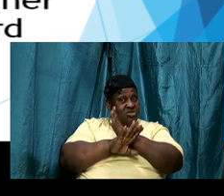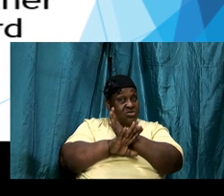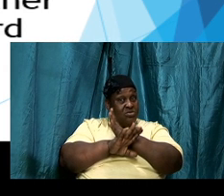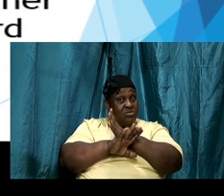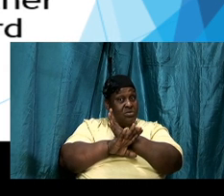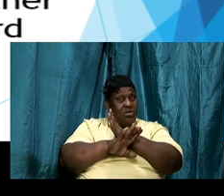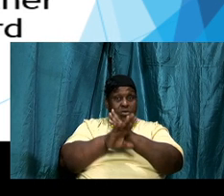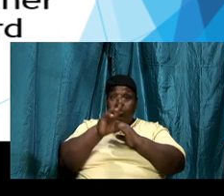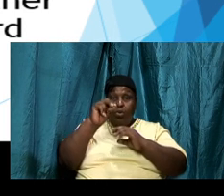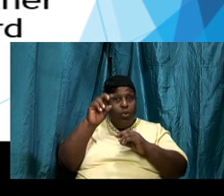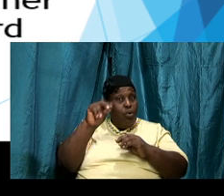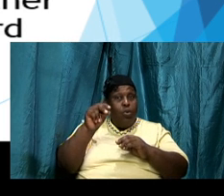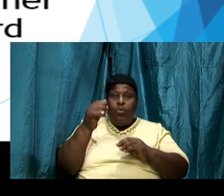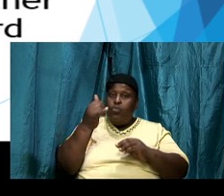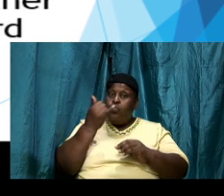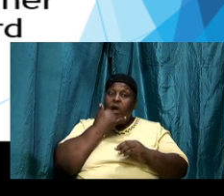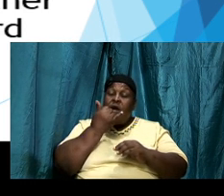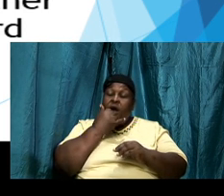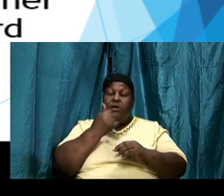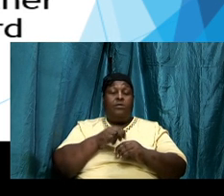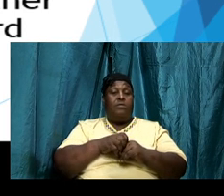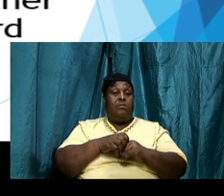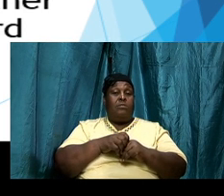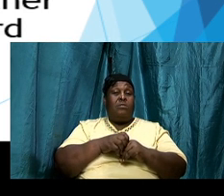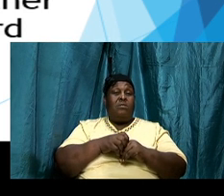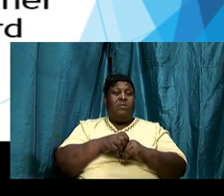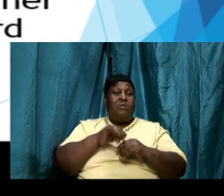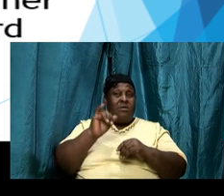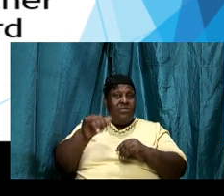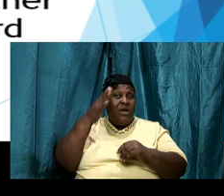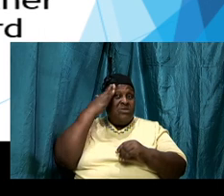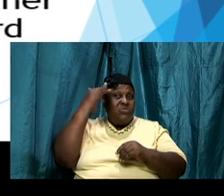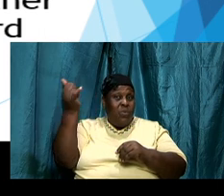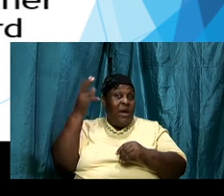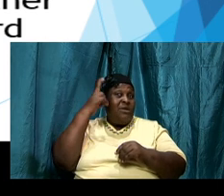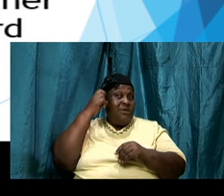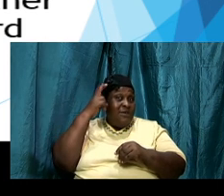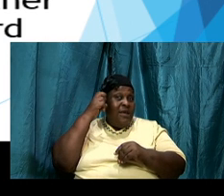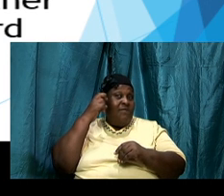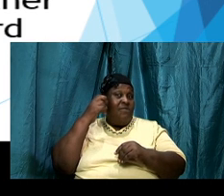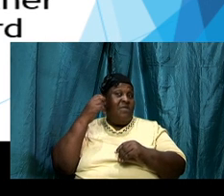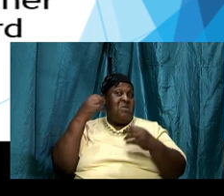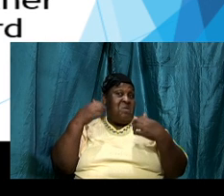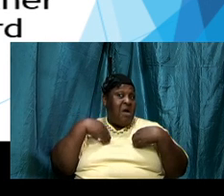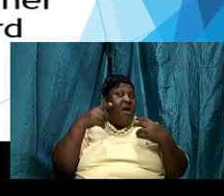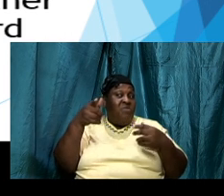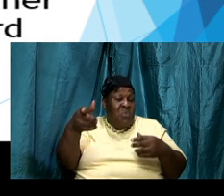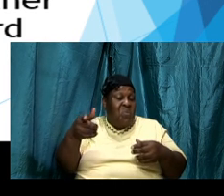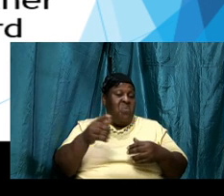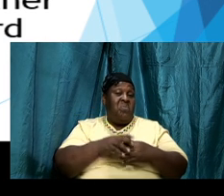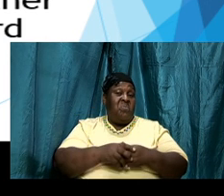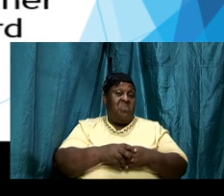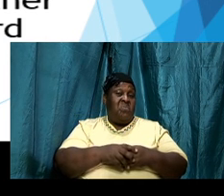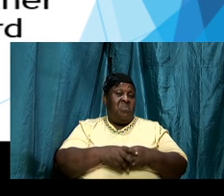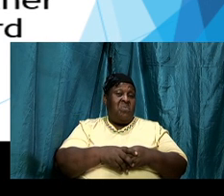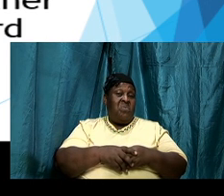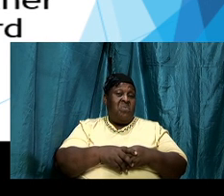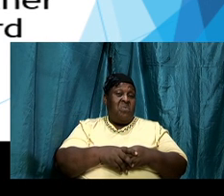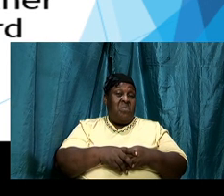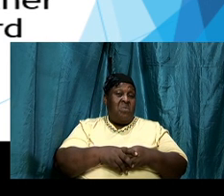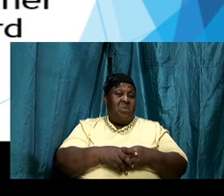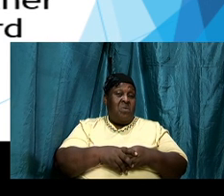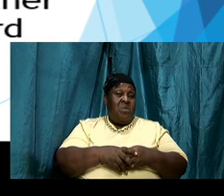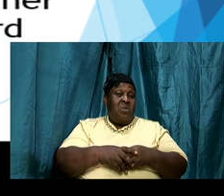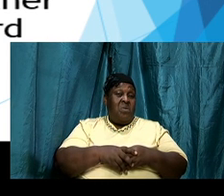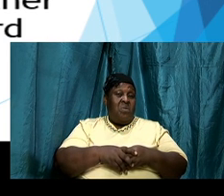weapon that God give us and you might not like the weapon but God knows that that's the weapon for the